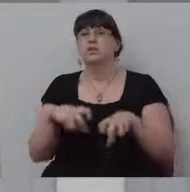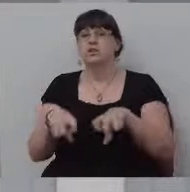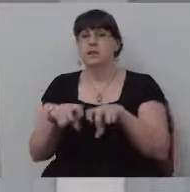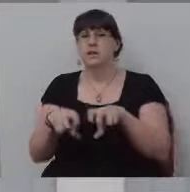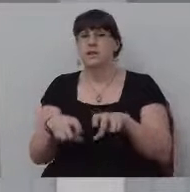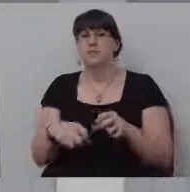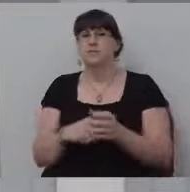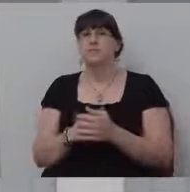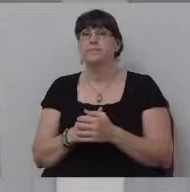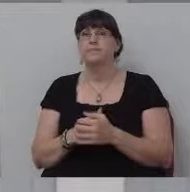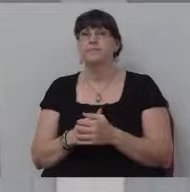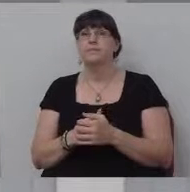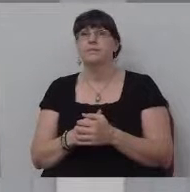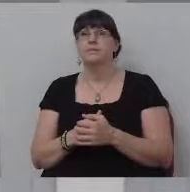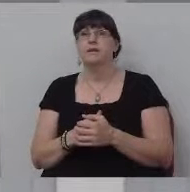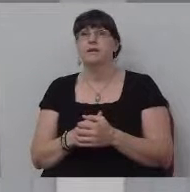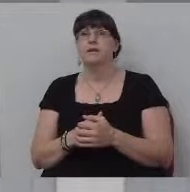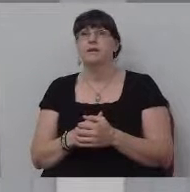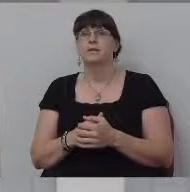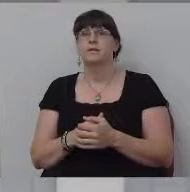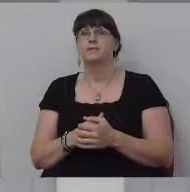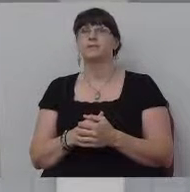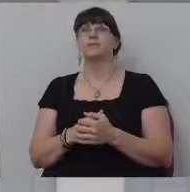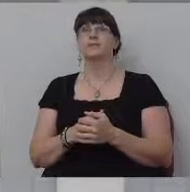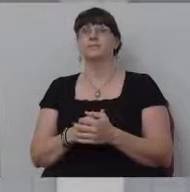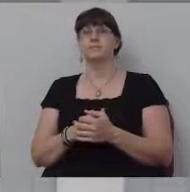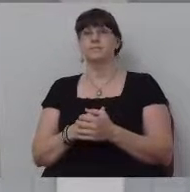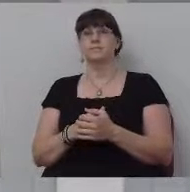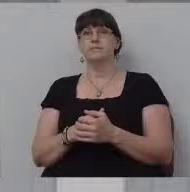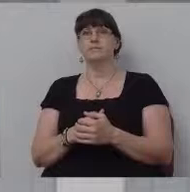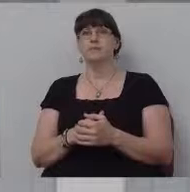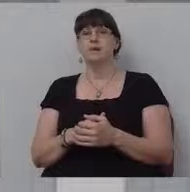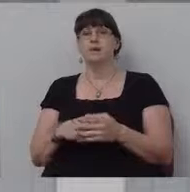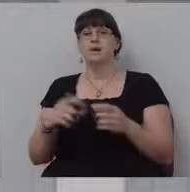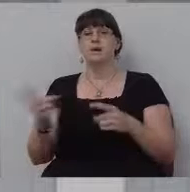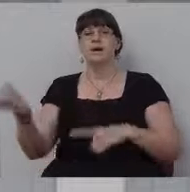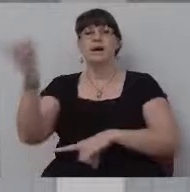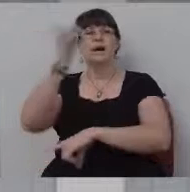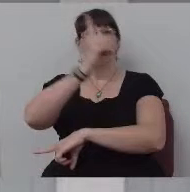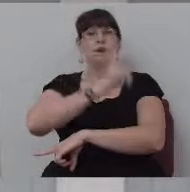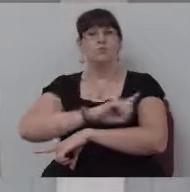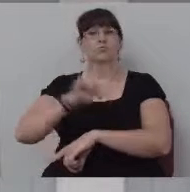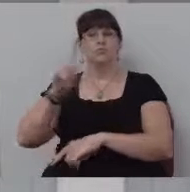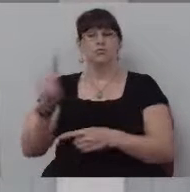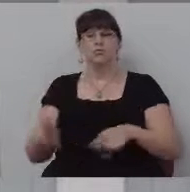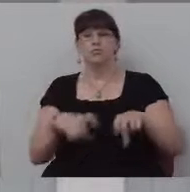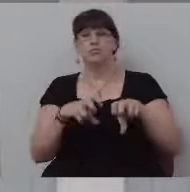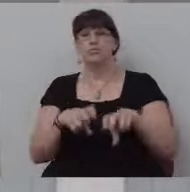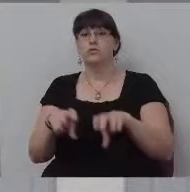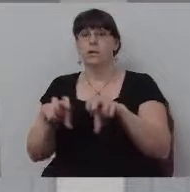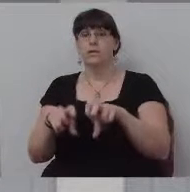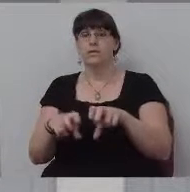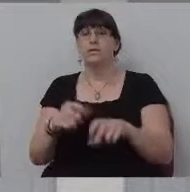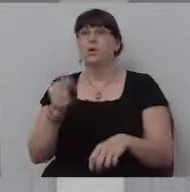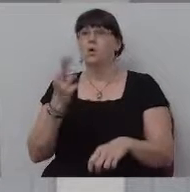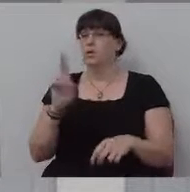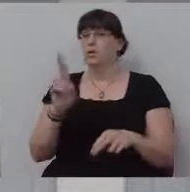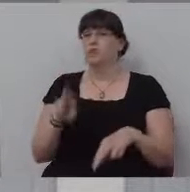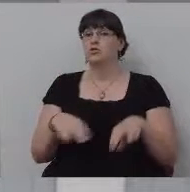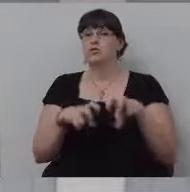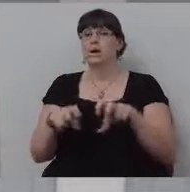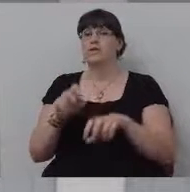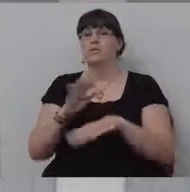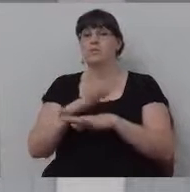I'm going give you three definitions that he gives. He says, um, uh, a day's travel or travel by